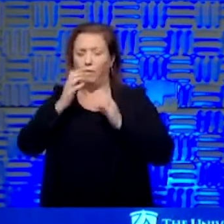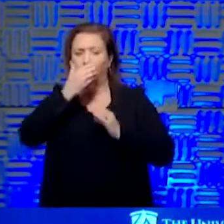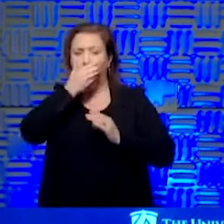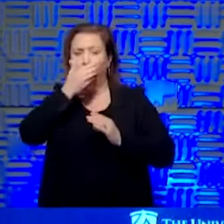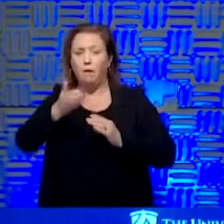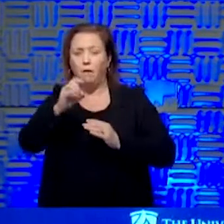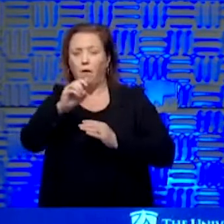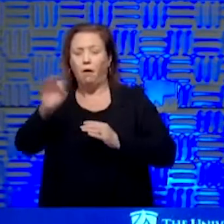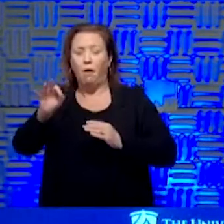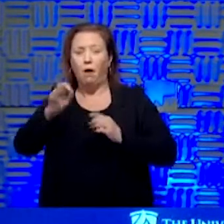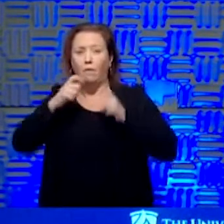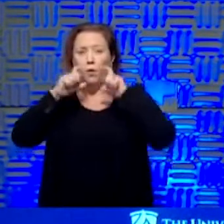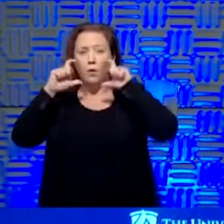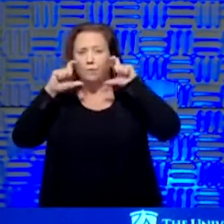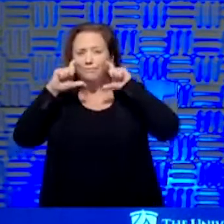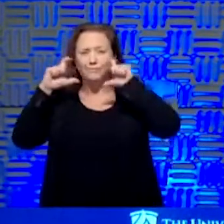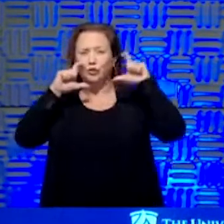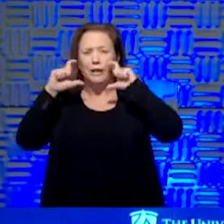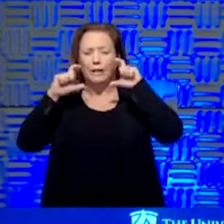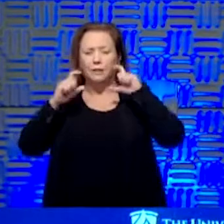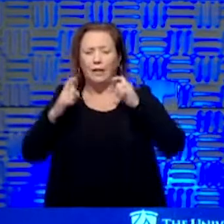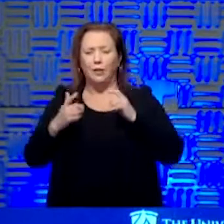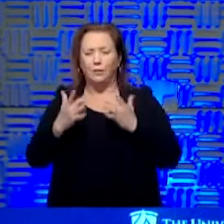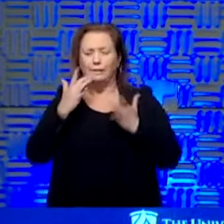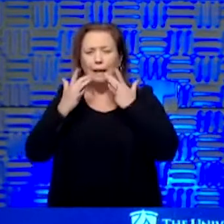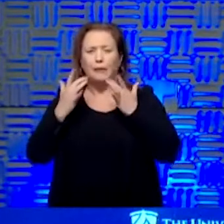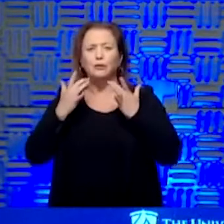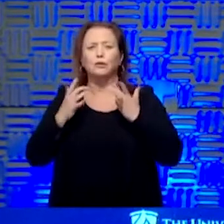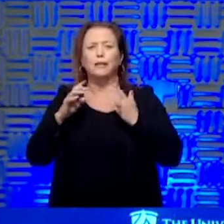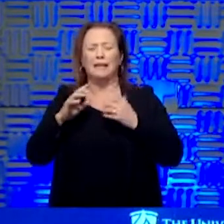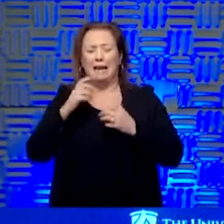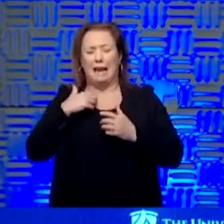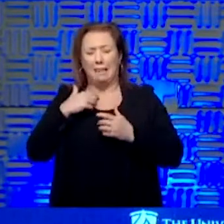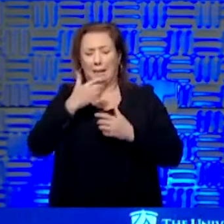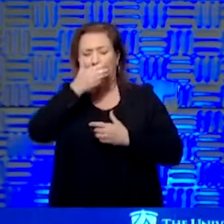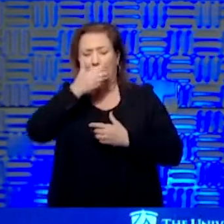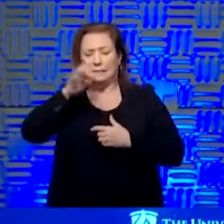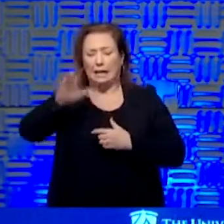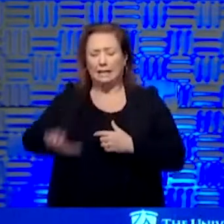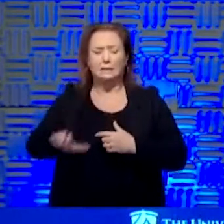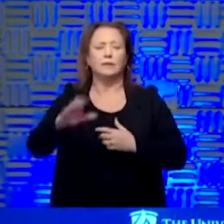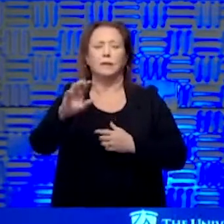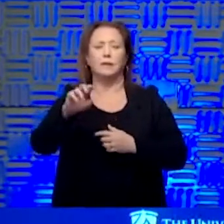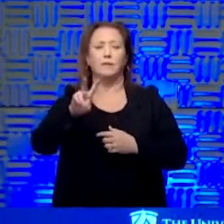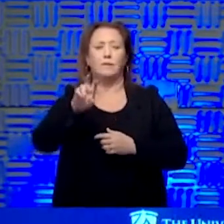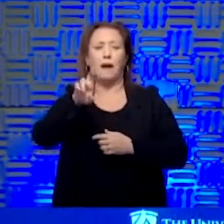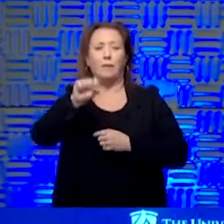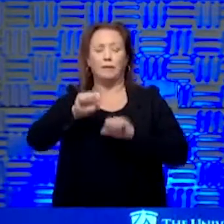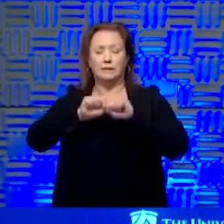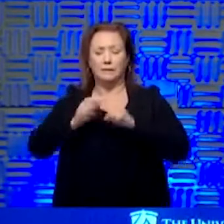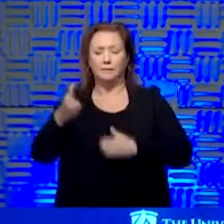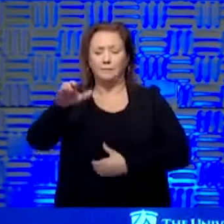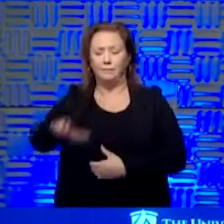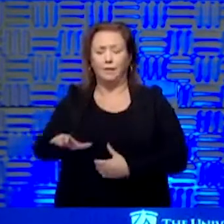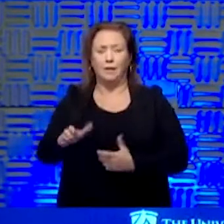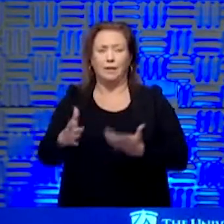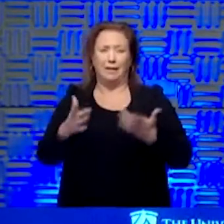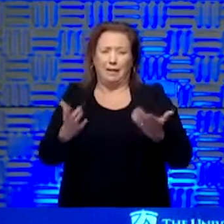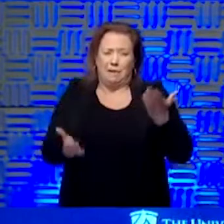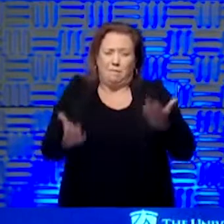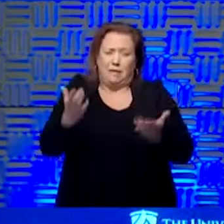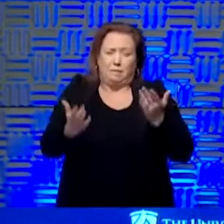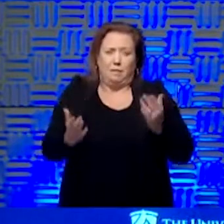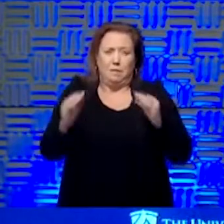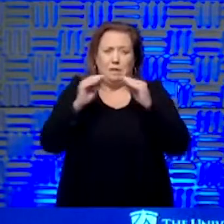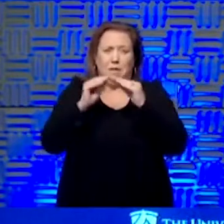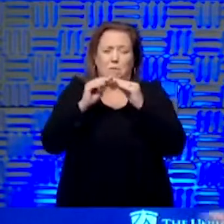mask or reposition it and you don't know how to do that and you touch the mask, the mask is loaded with a virus and then you touch the countertop, you may have spread more like that than if